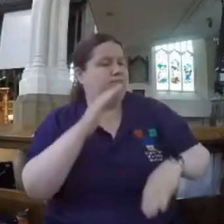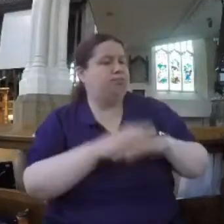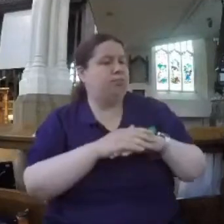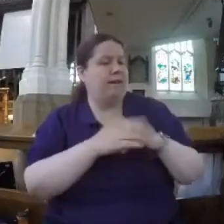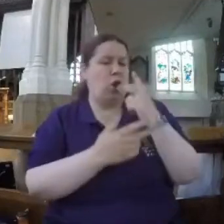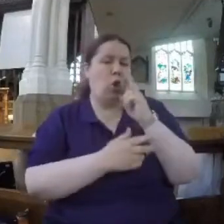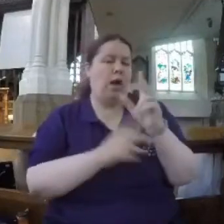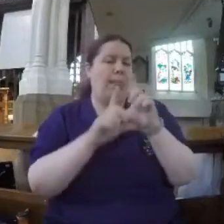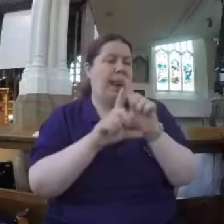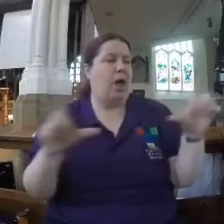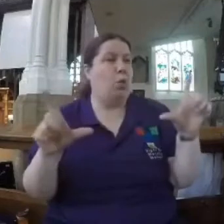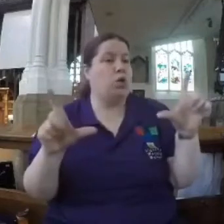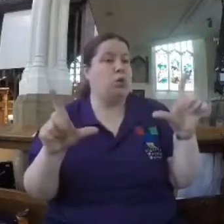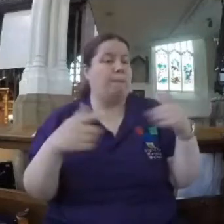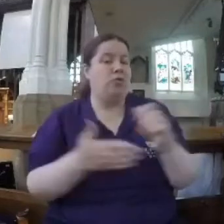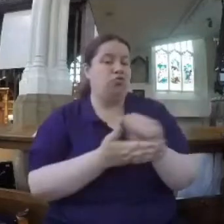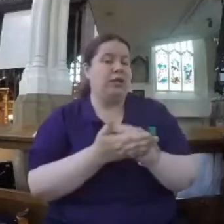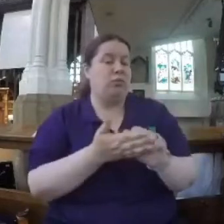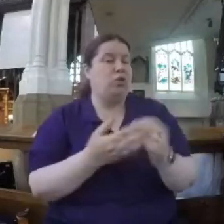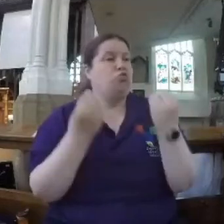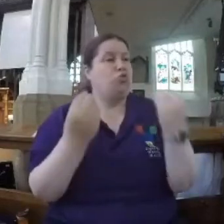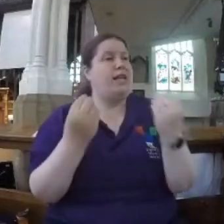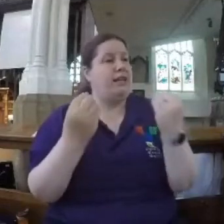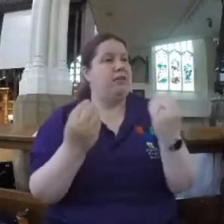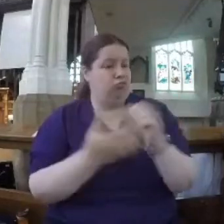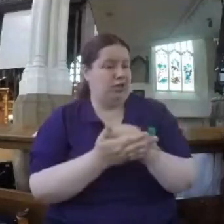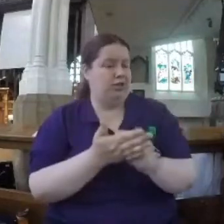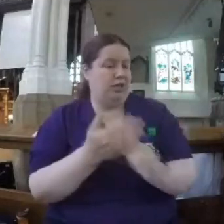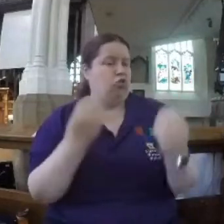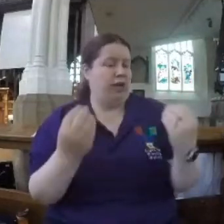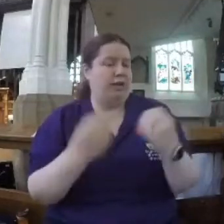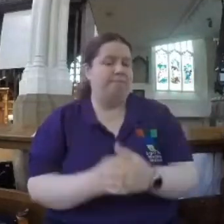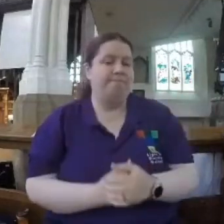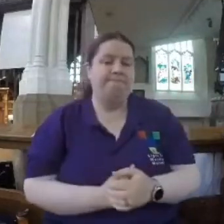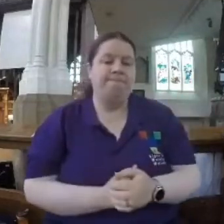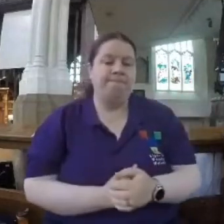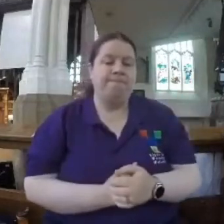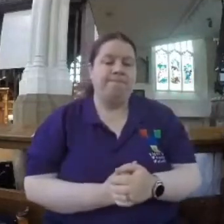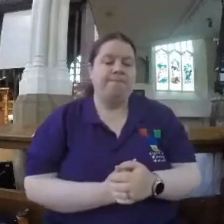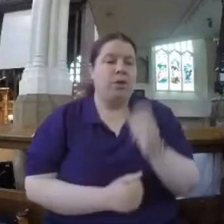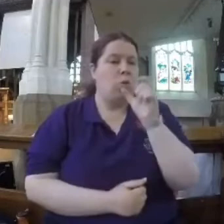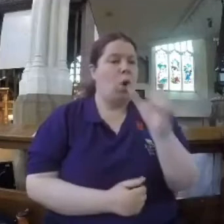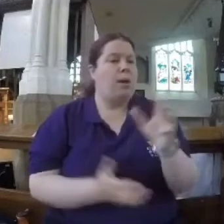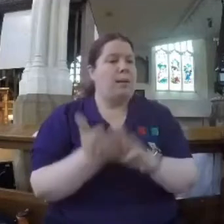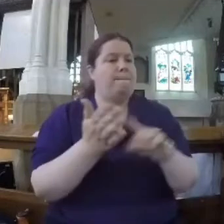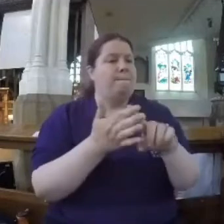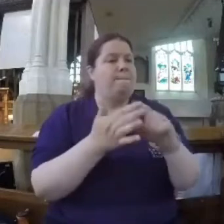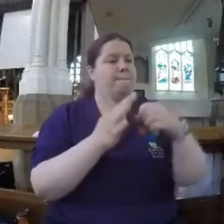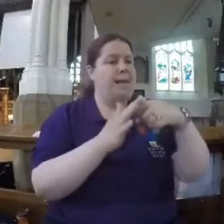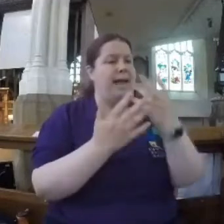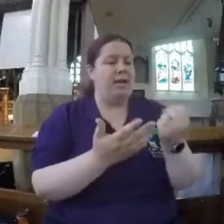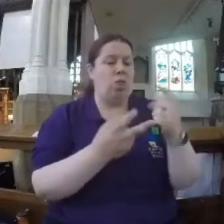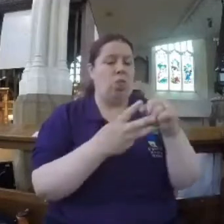language this was originally written in, which is Greek. In Greek, the word meek had three